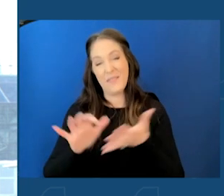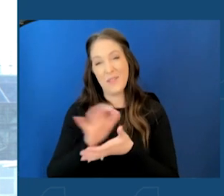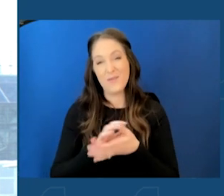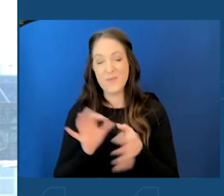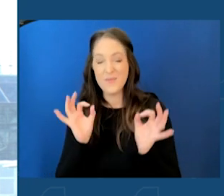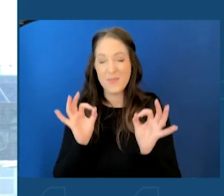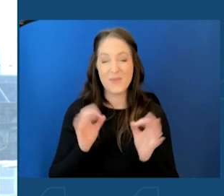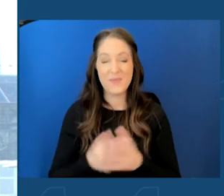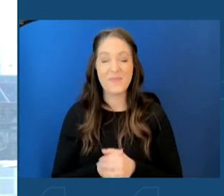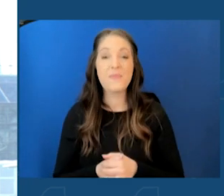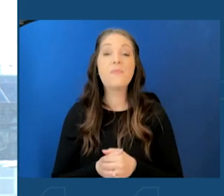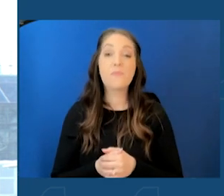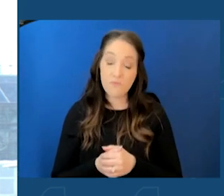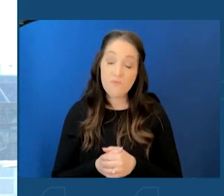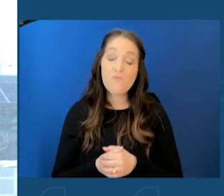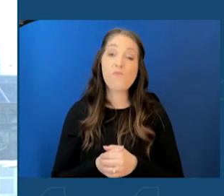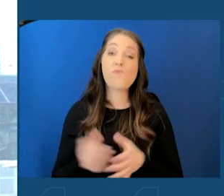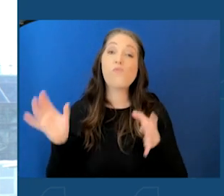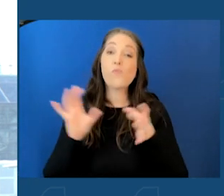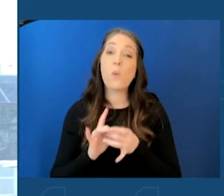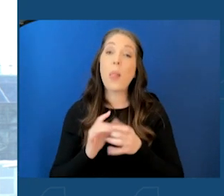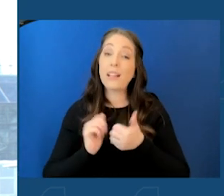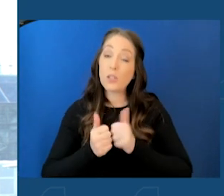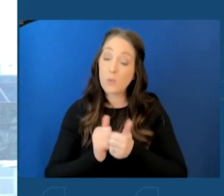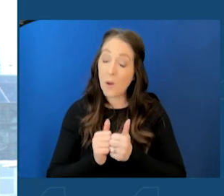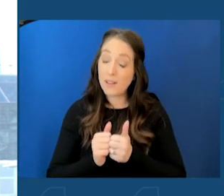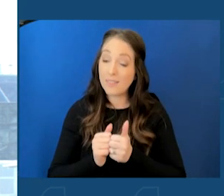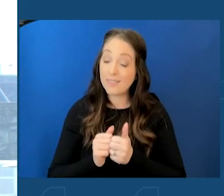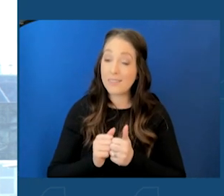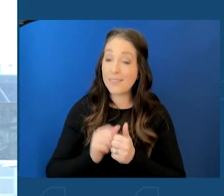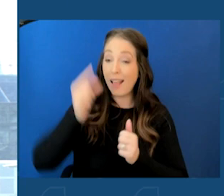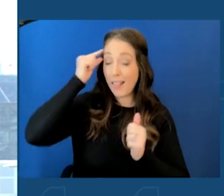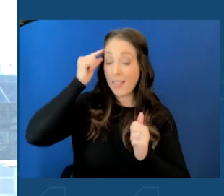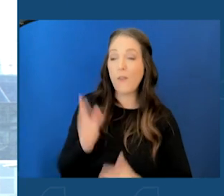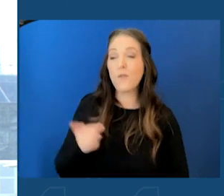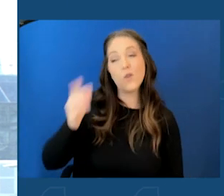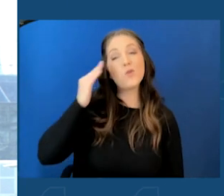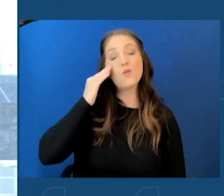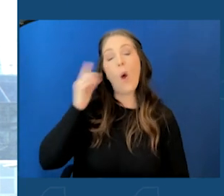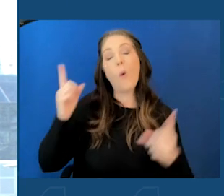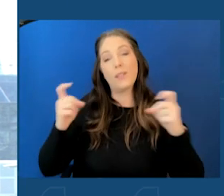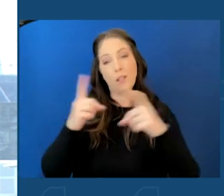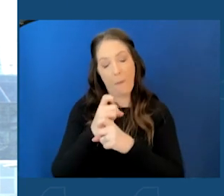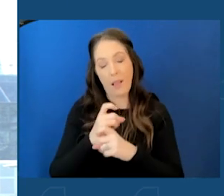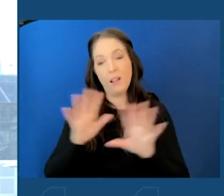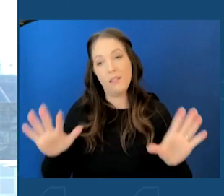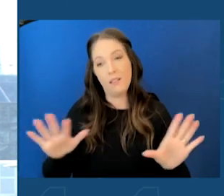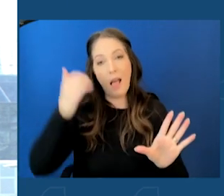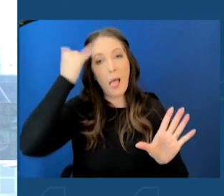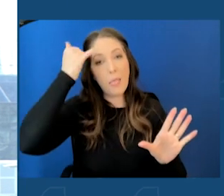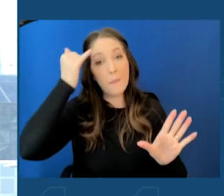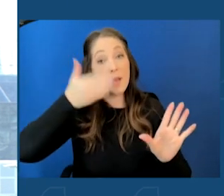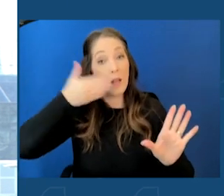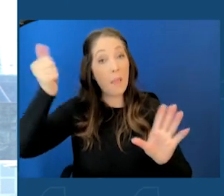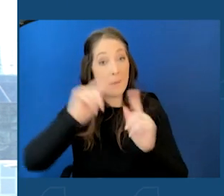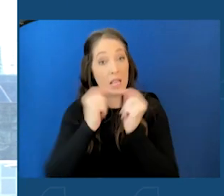And as it relates to sports, Kathy knows it's a complicated thing for me. First of all, the Bills are the best team in football right now.